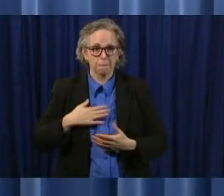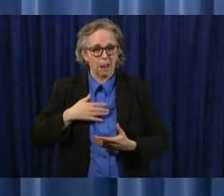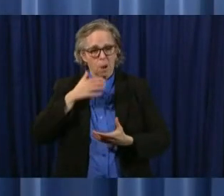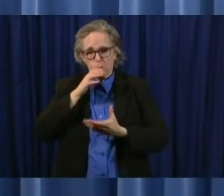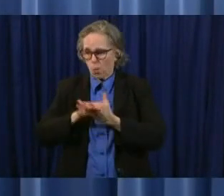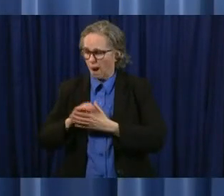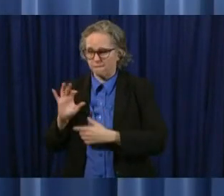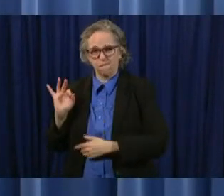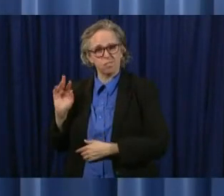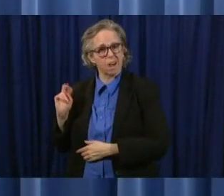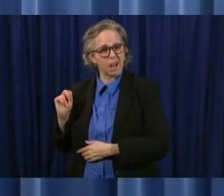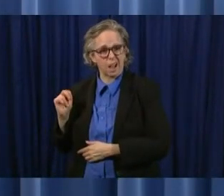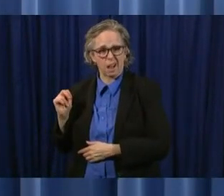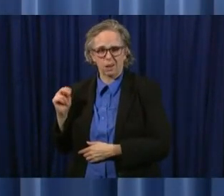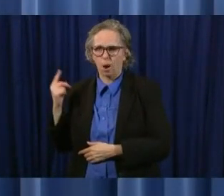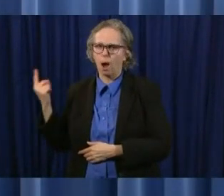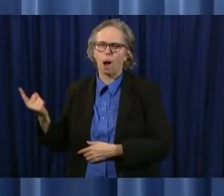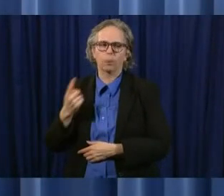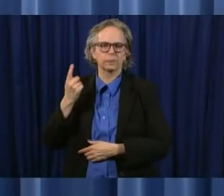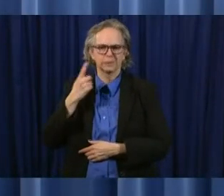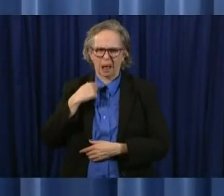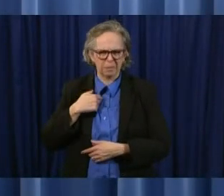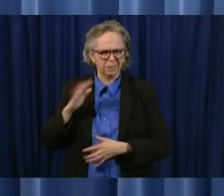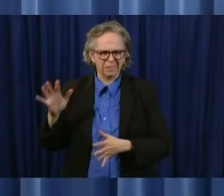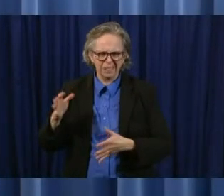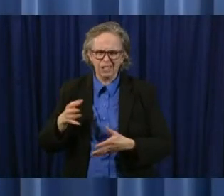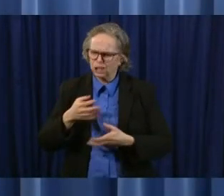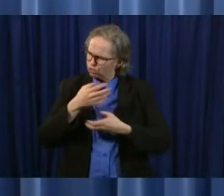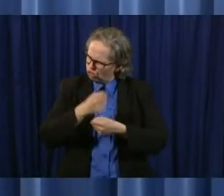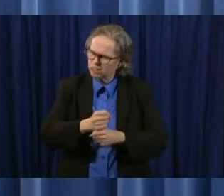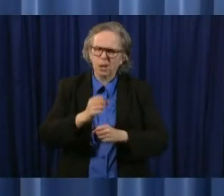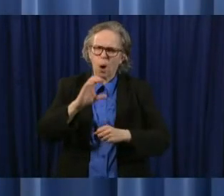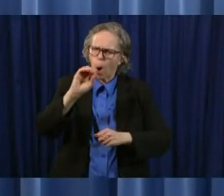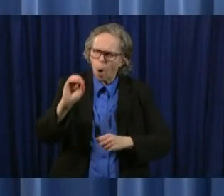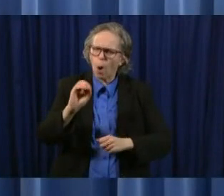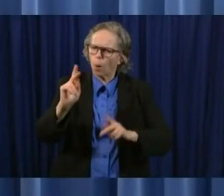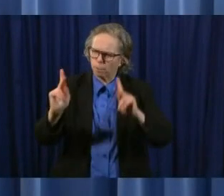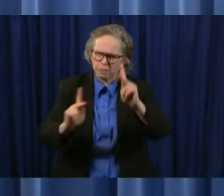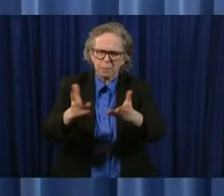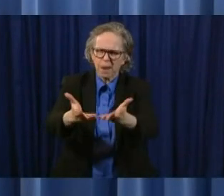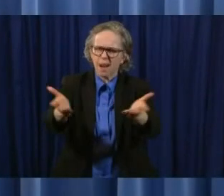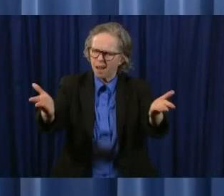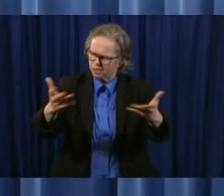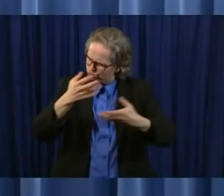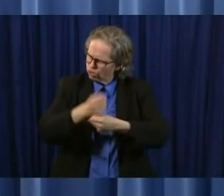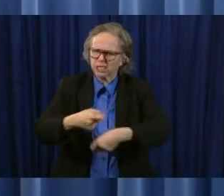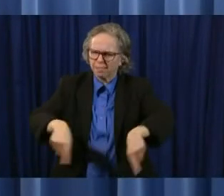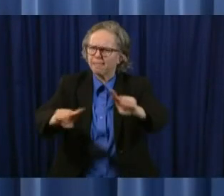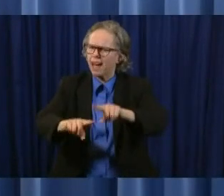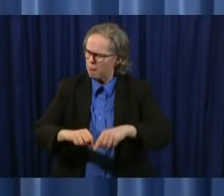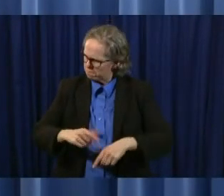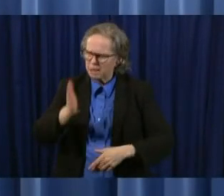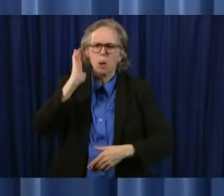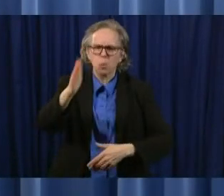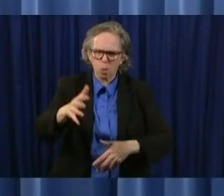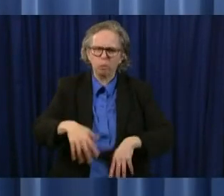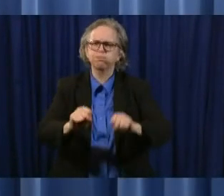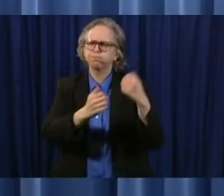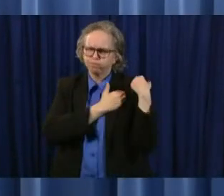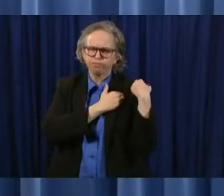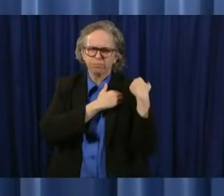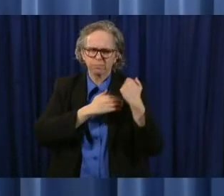always to trust ohioans and we we certainly have done this as we've moved forward